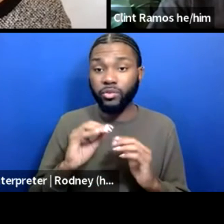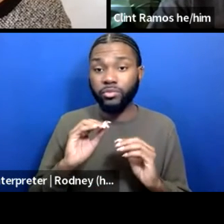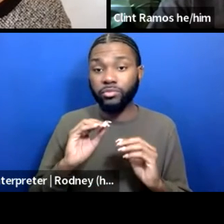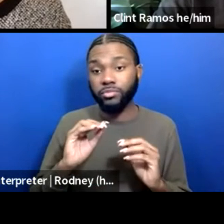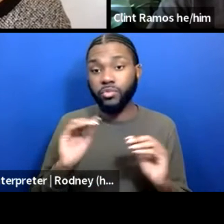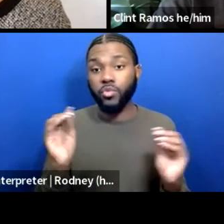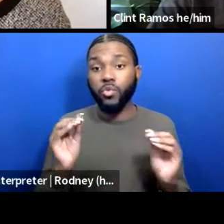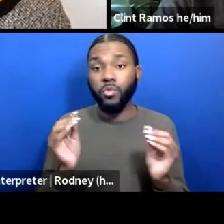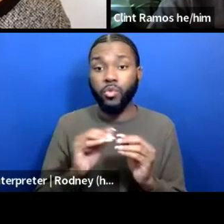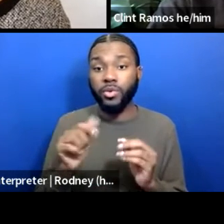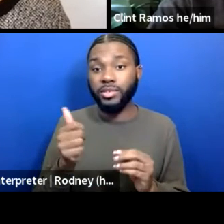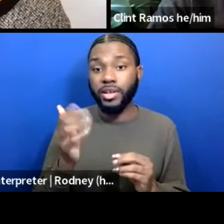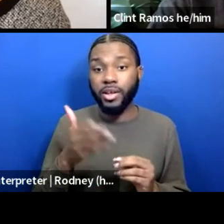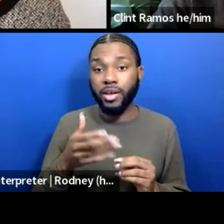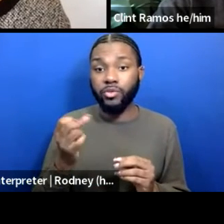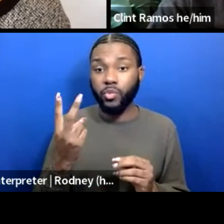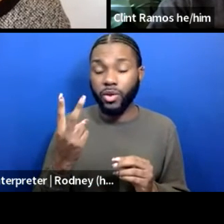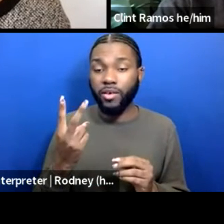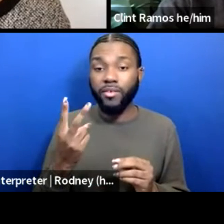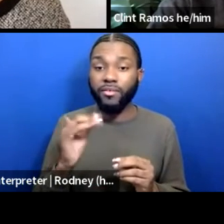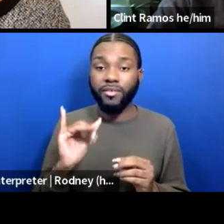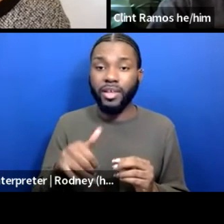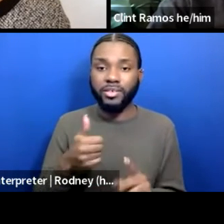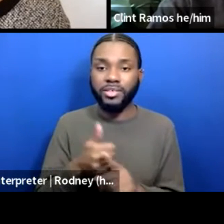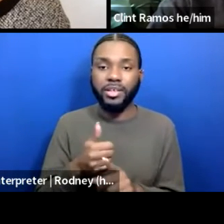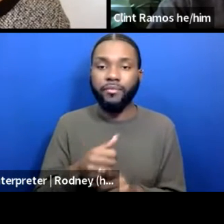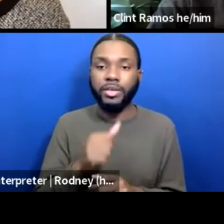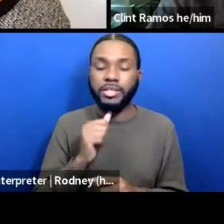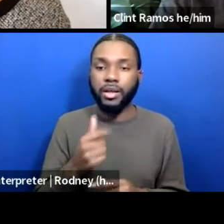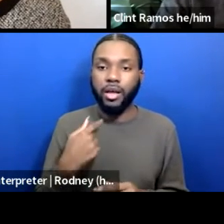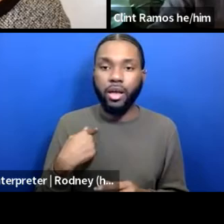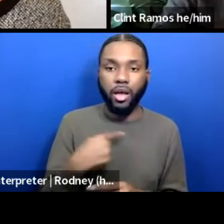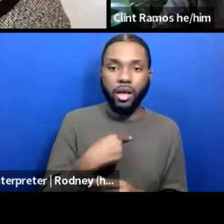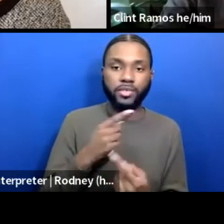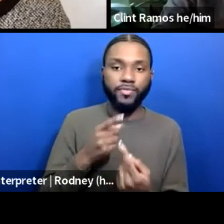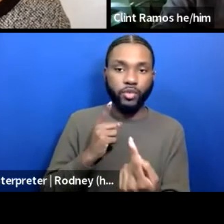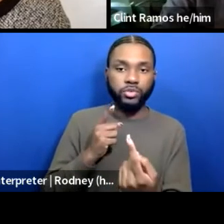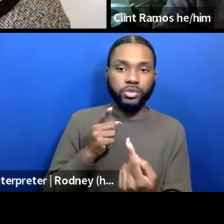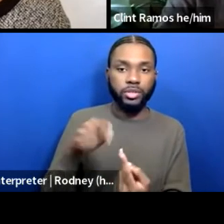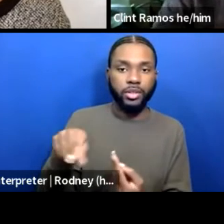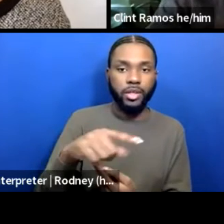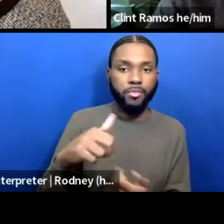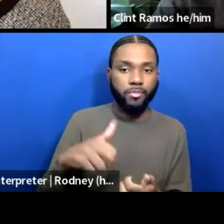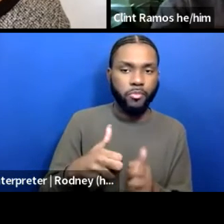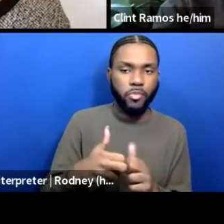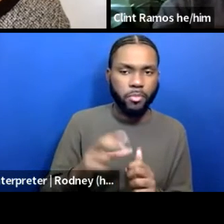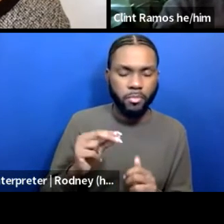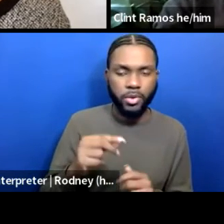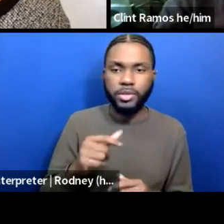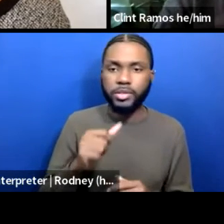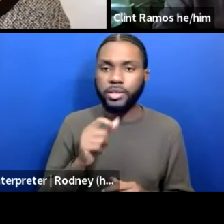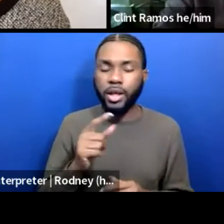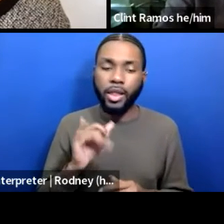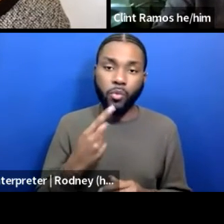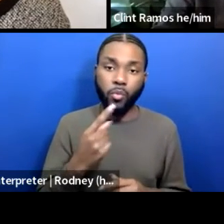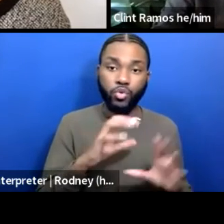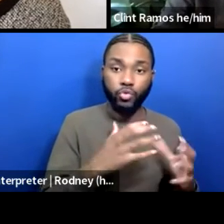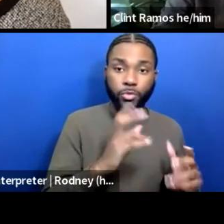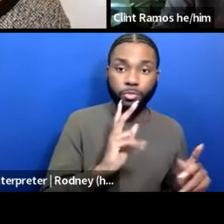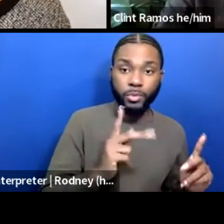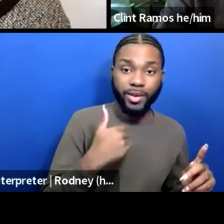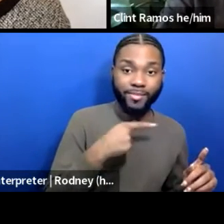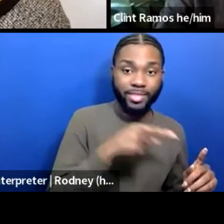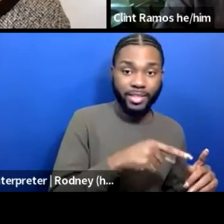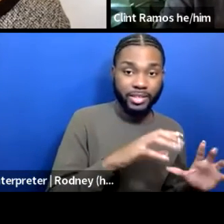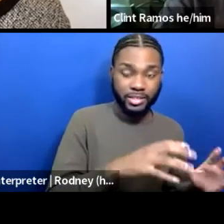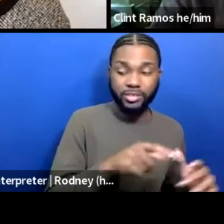this is not an us versus them problem. This is not one group of people have this, and another group of people have,